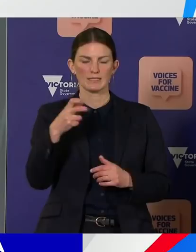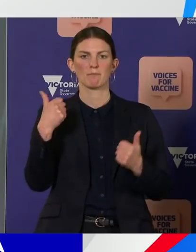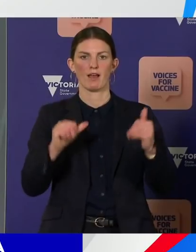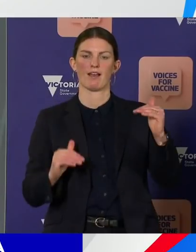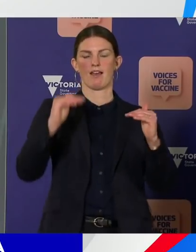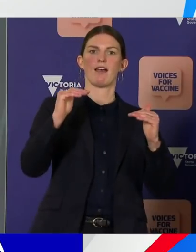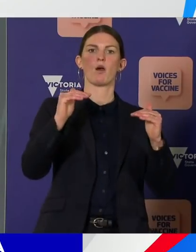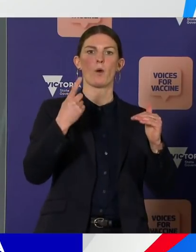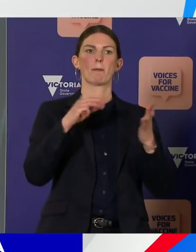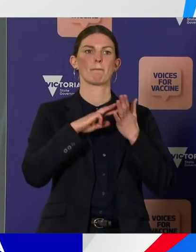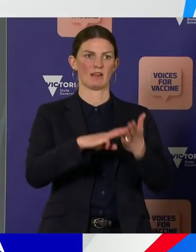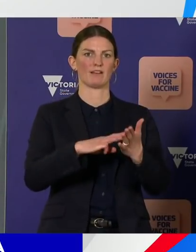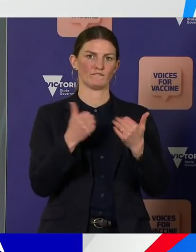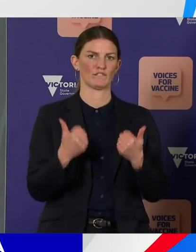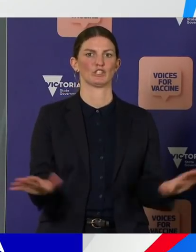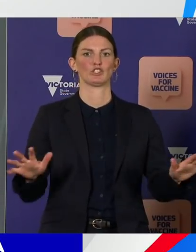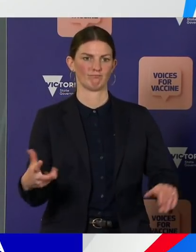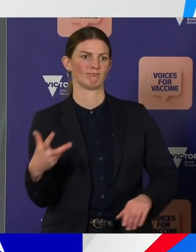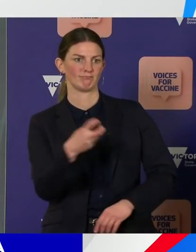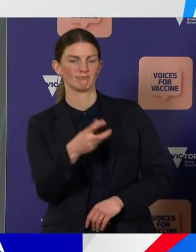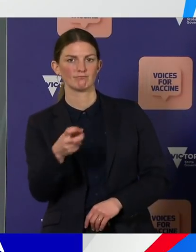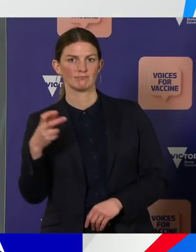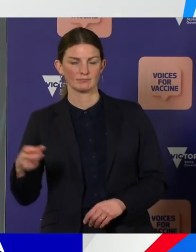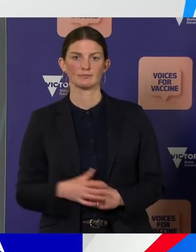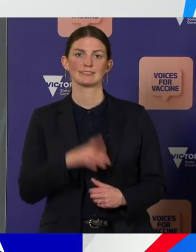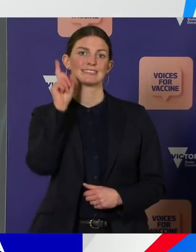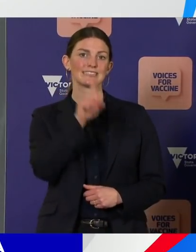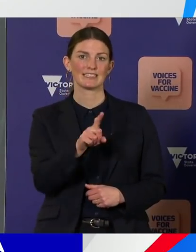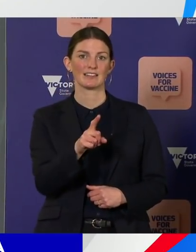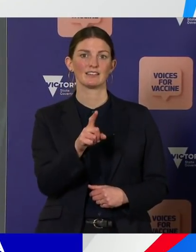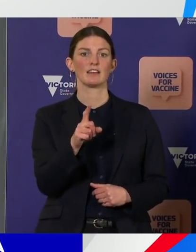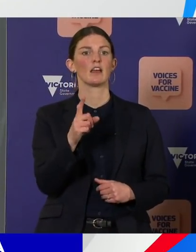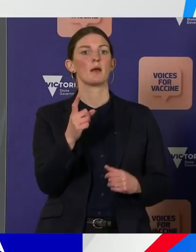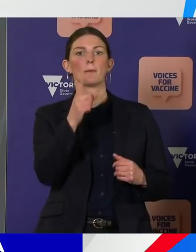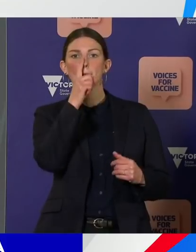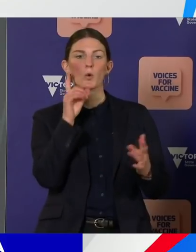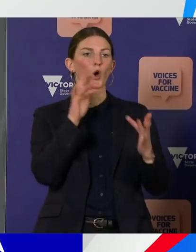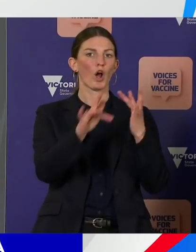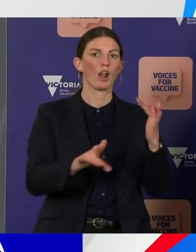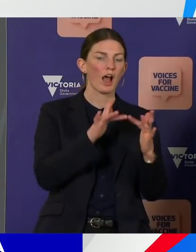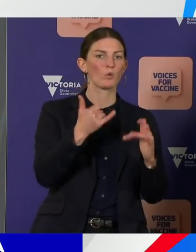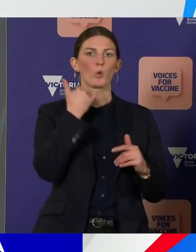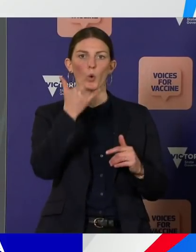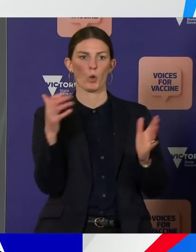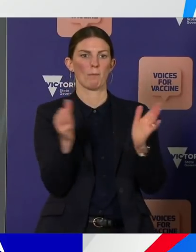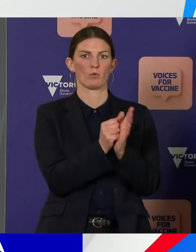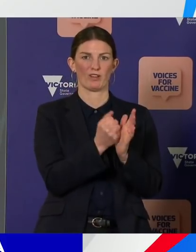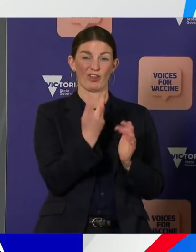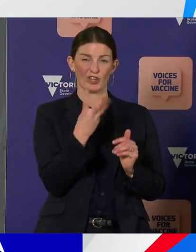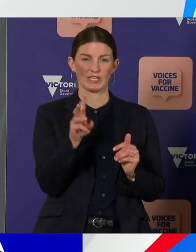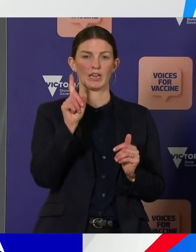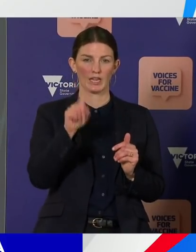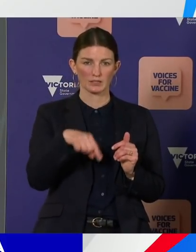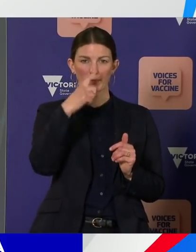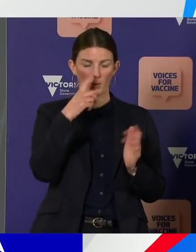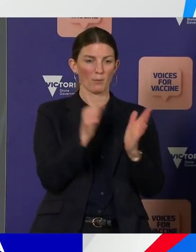Some 30,000 bookings were made yesterday into the state-run clinics, and that, again, was a very good number